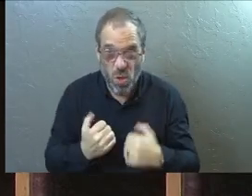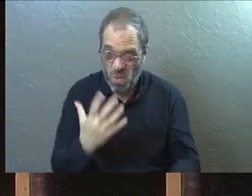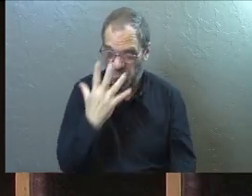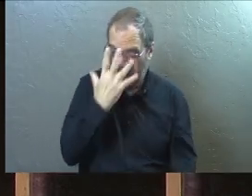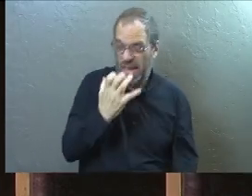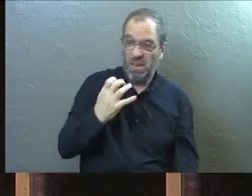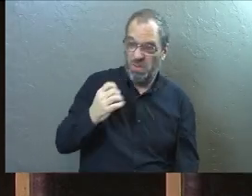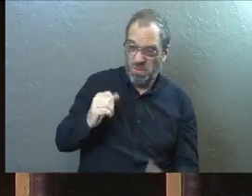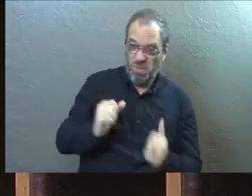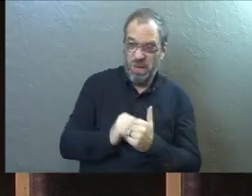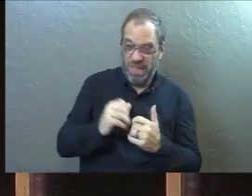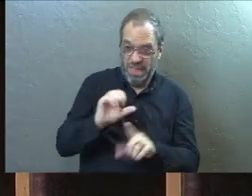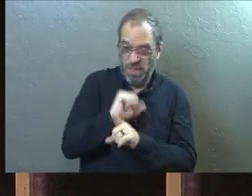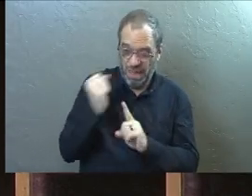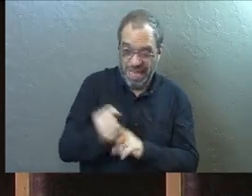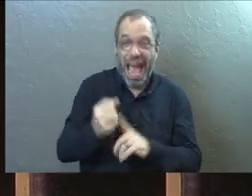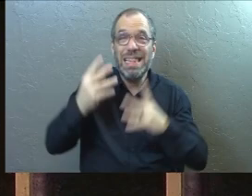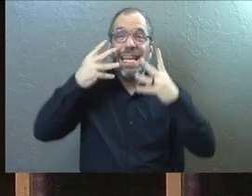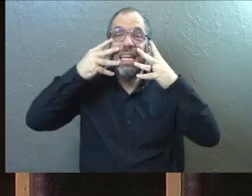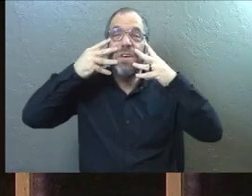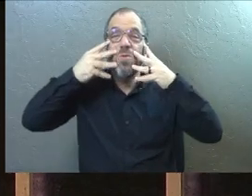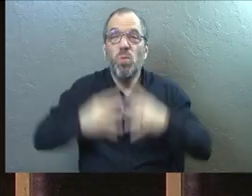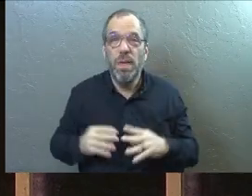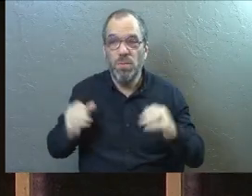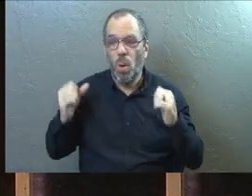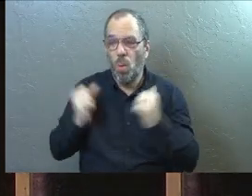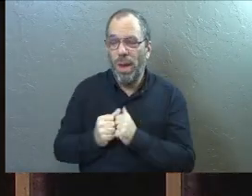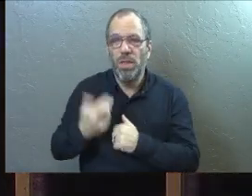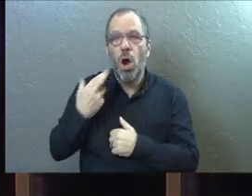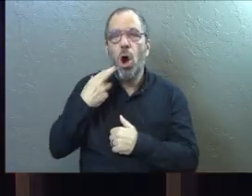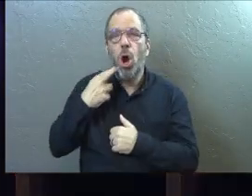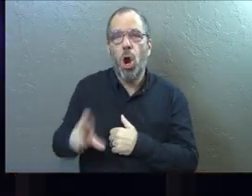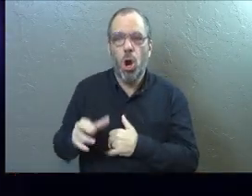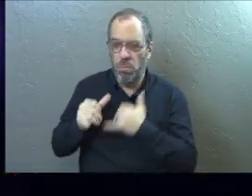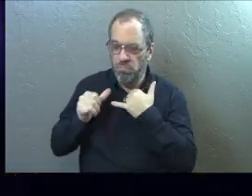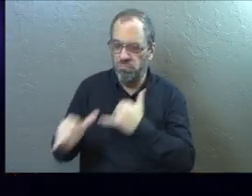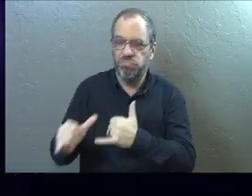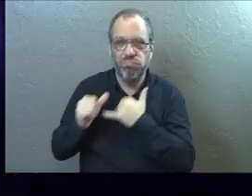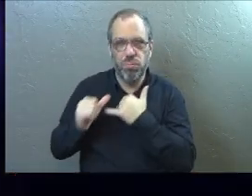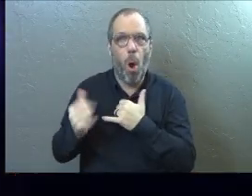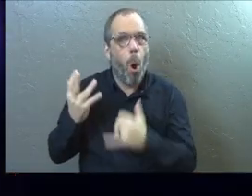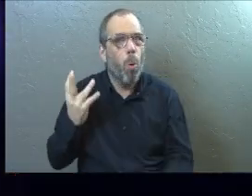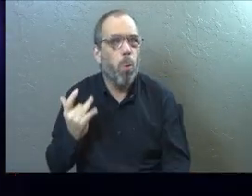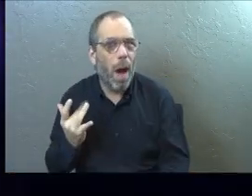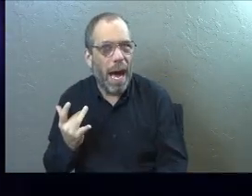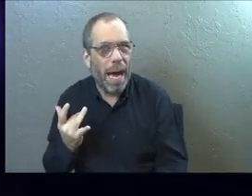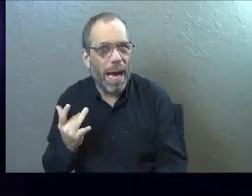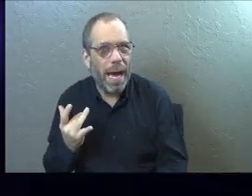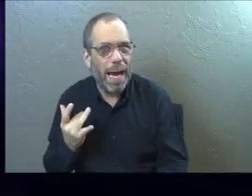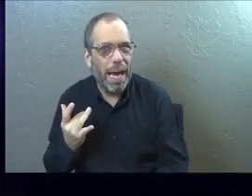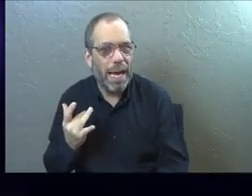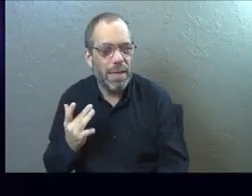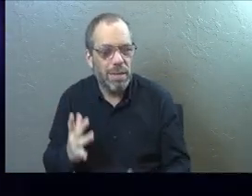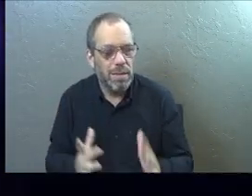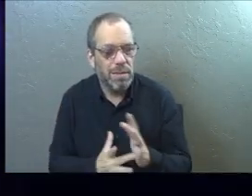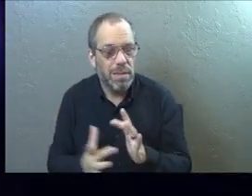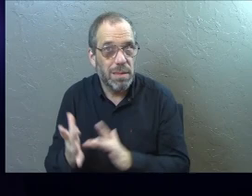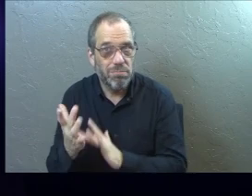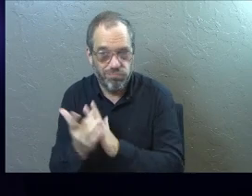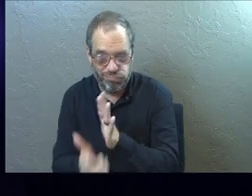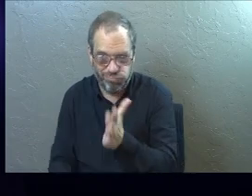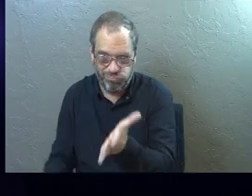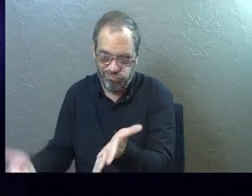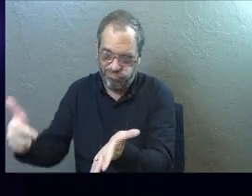angry at this and then he weeps with her. Why? Why? He's about to raise